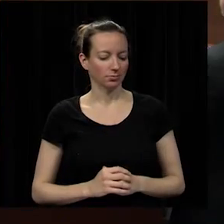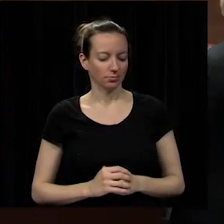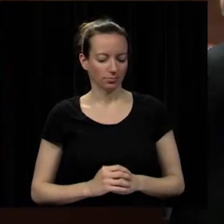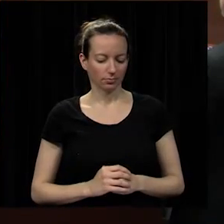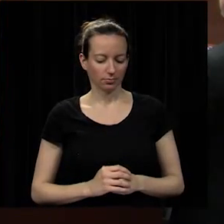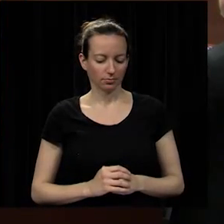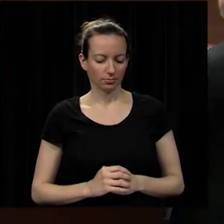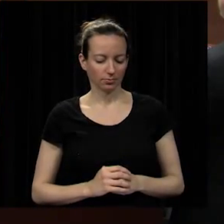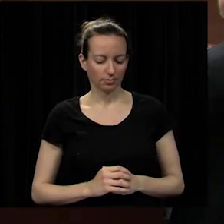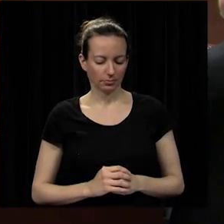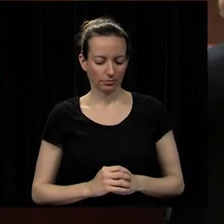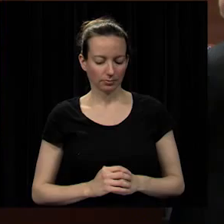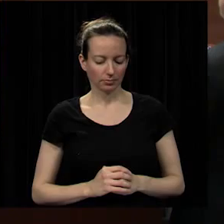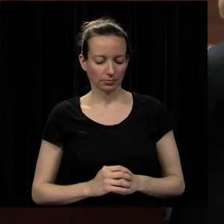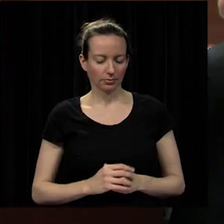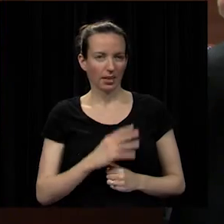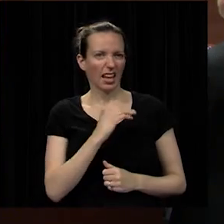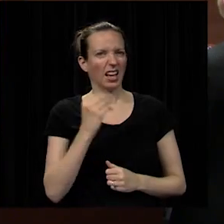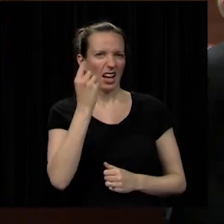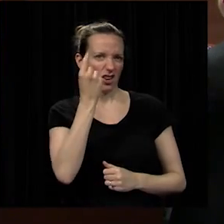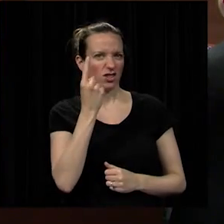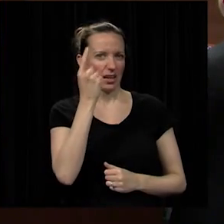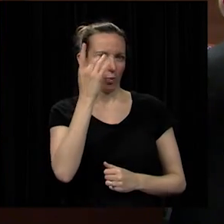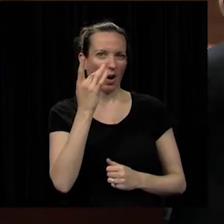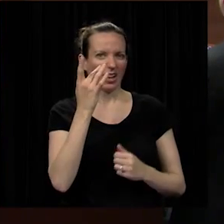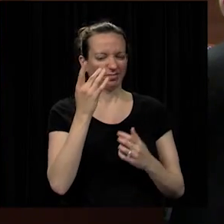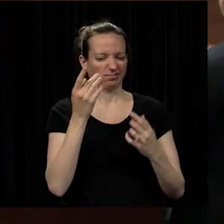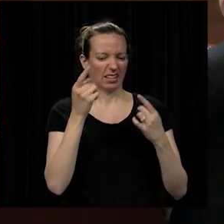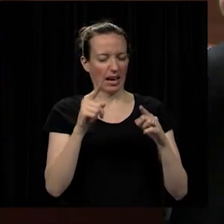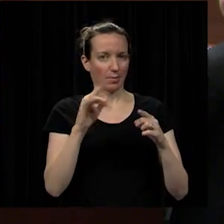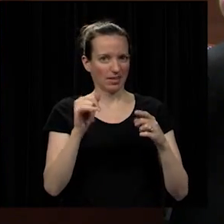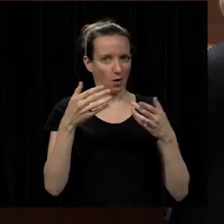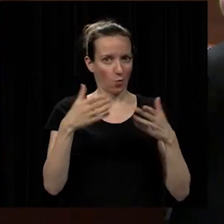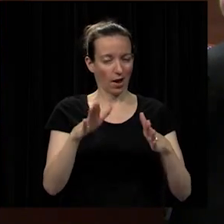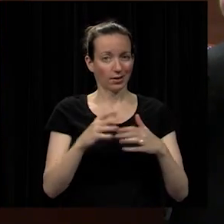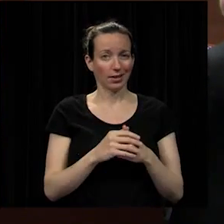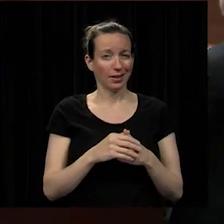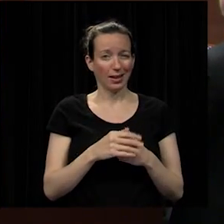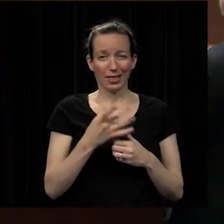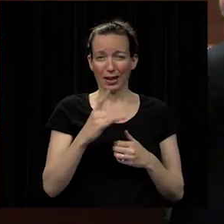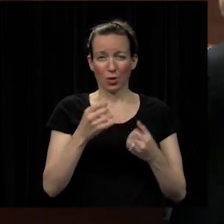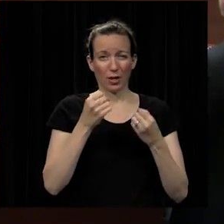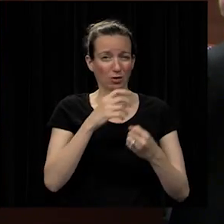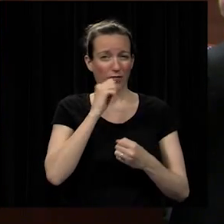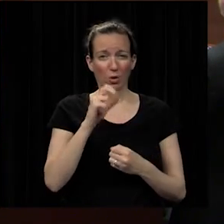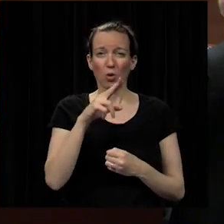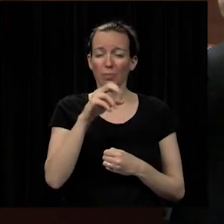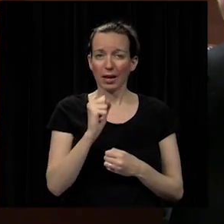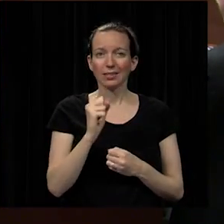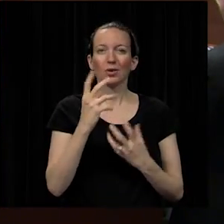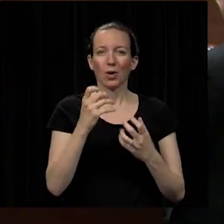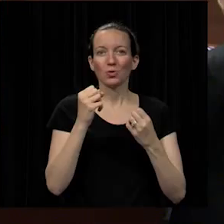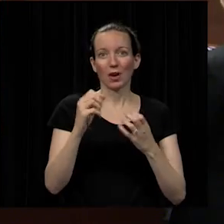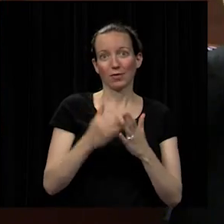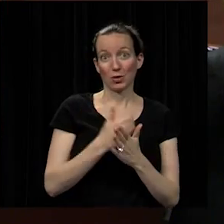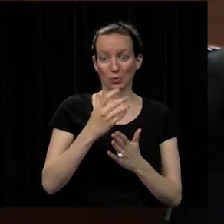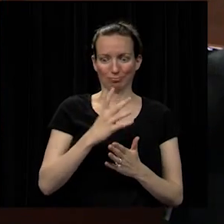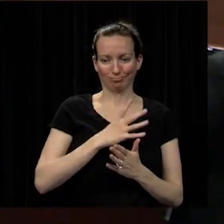and understand why it is what it is yes because they don't like driving those old buses they'd like to be driving a nice shiny new bus